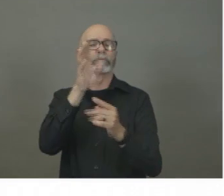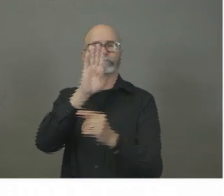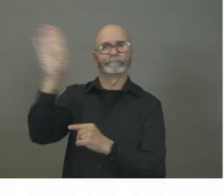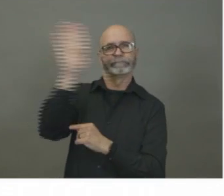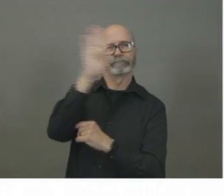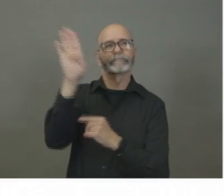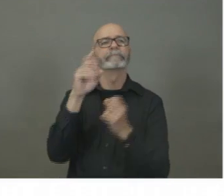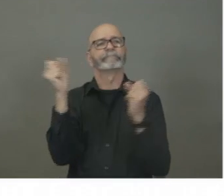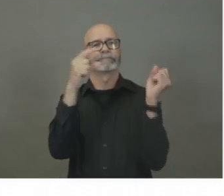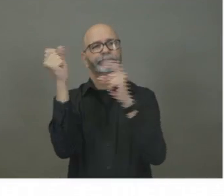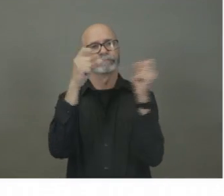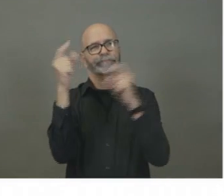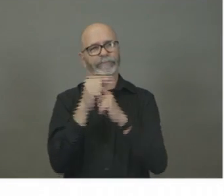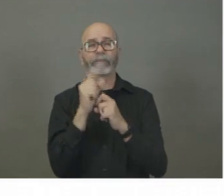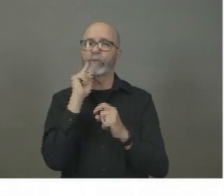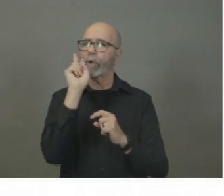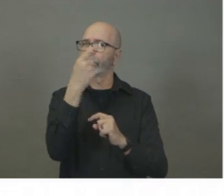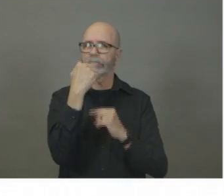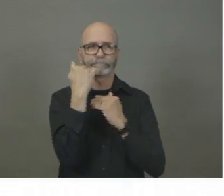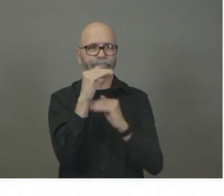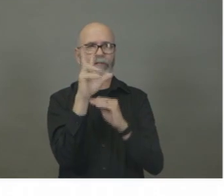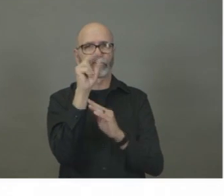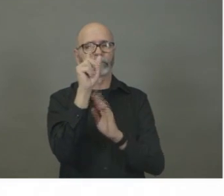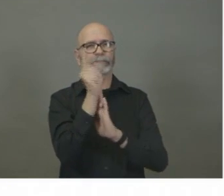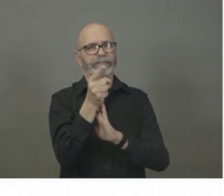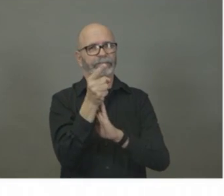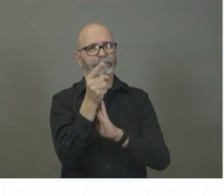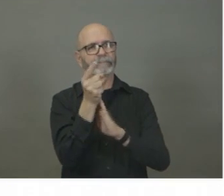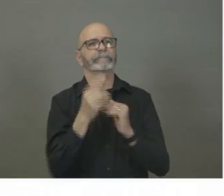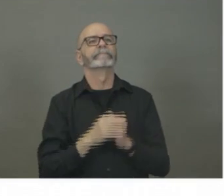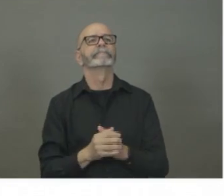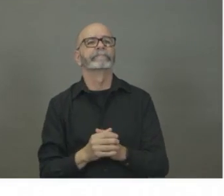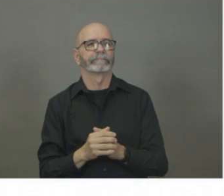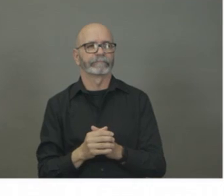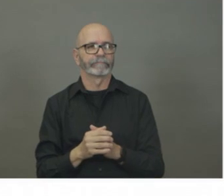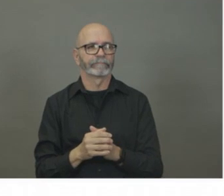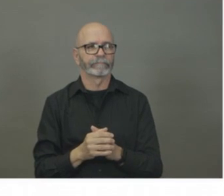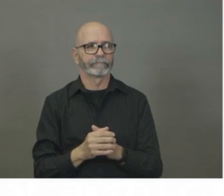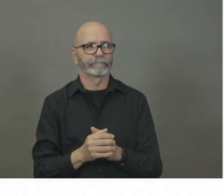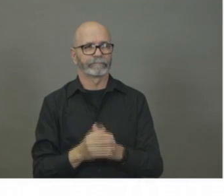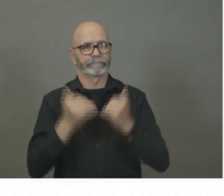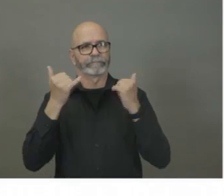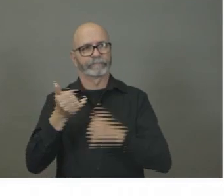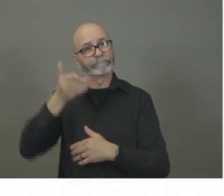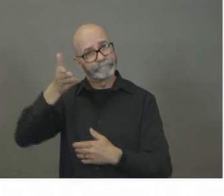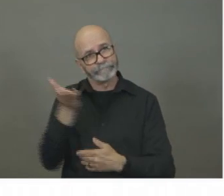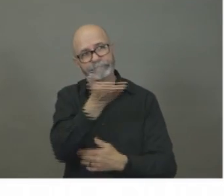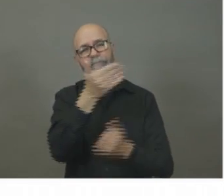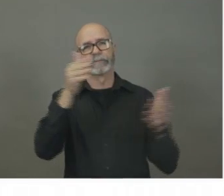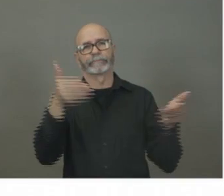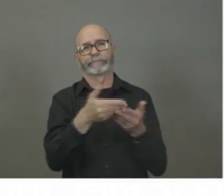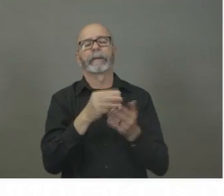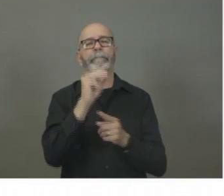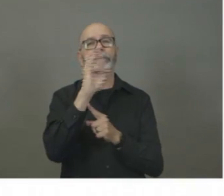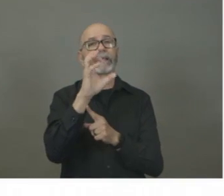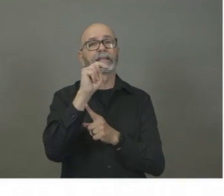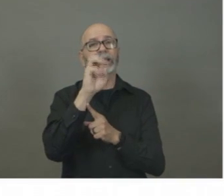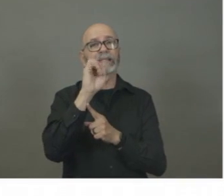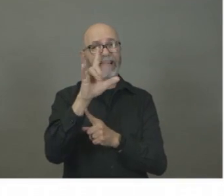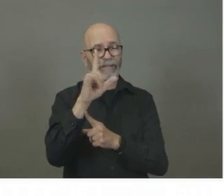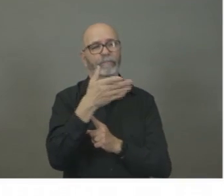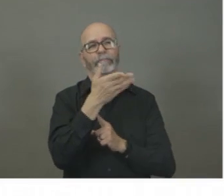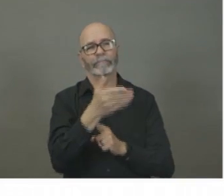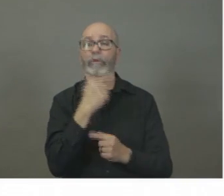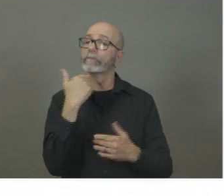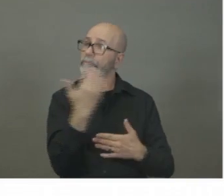answer portion of this news conference. I'd now invite Premier McNeill to say a few words. Thank you and good morning everyone. Nova